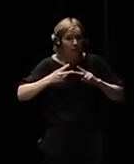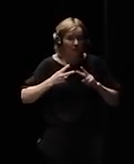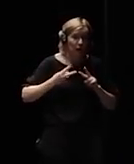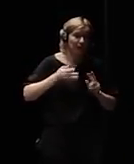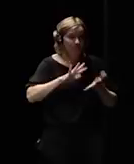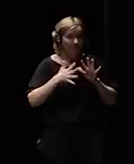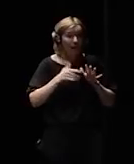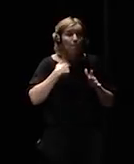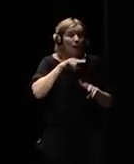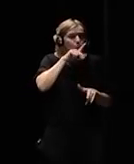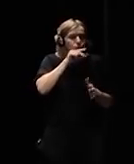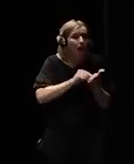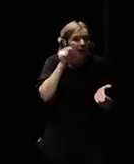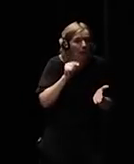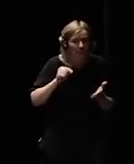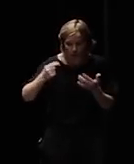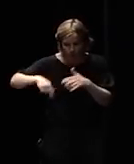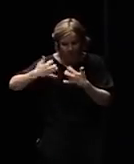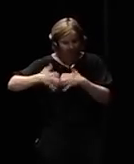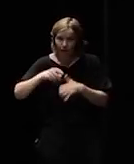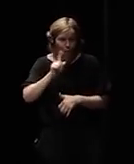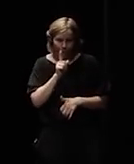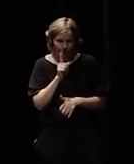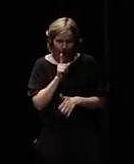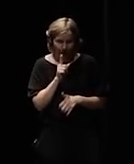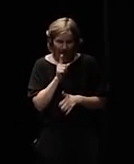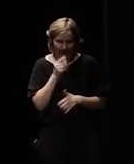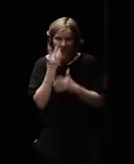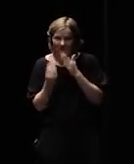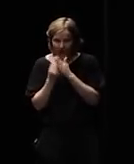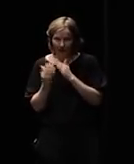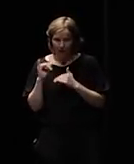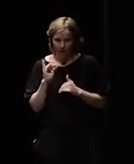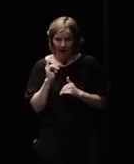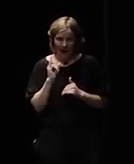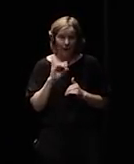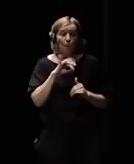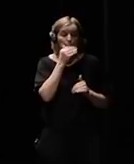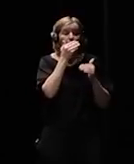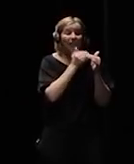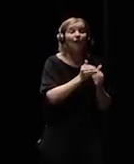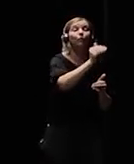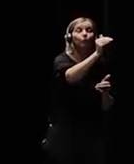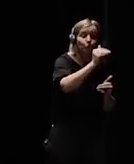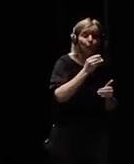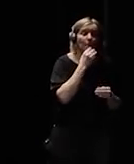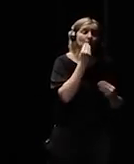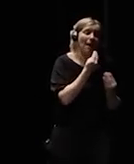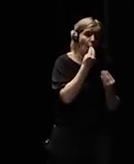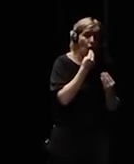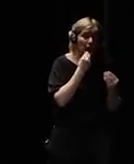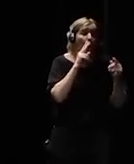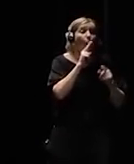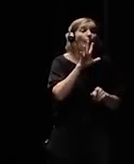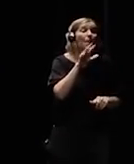But in two or three years it will be perfect. In ten years unlimited computing power. So, we must make sure that